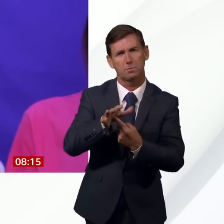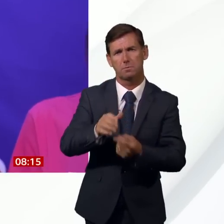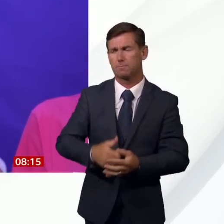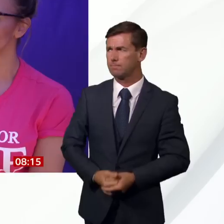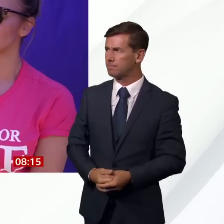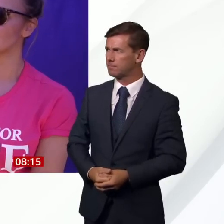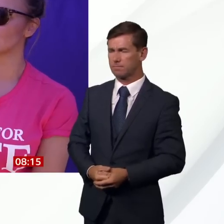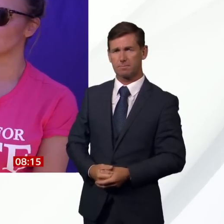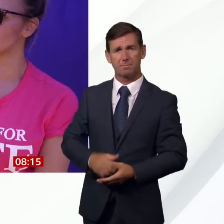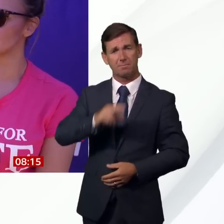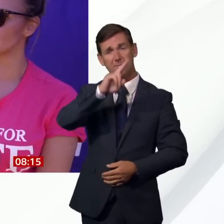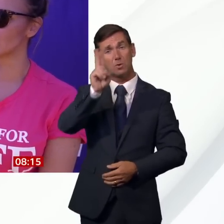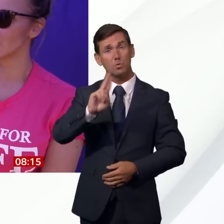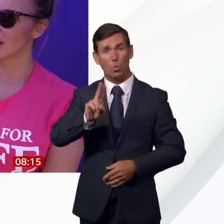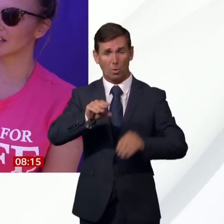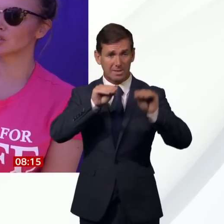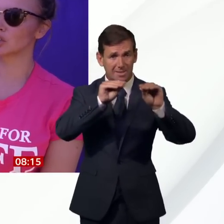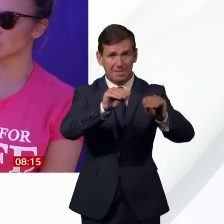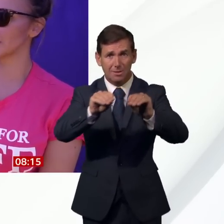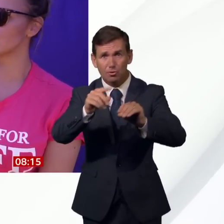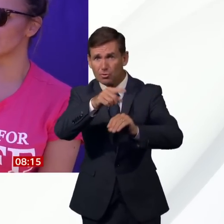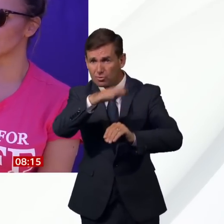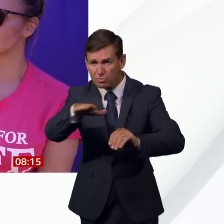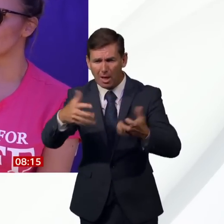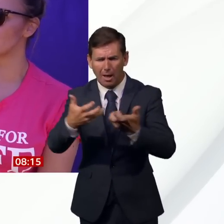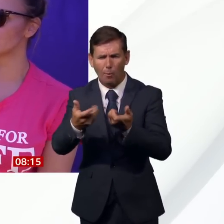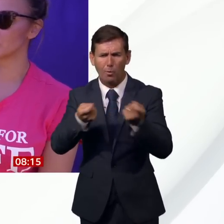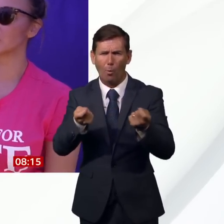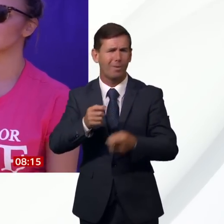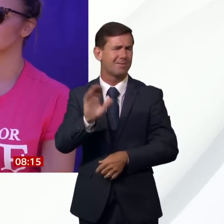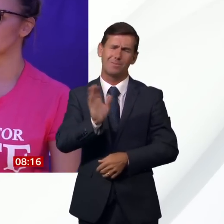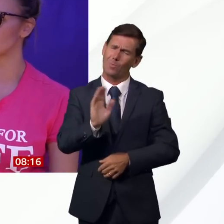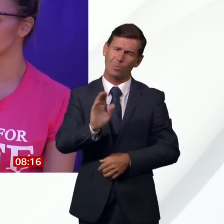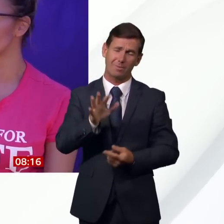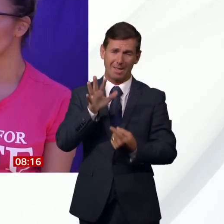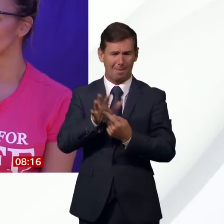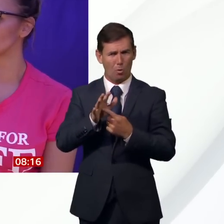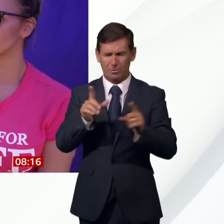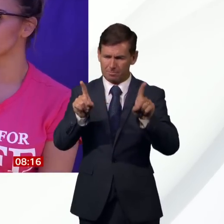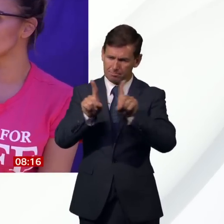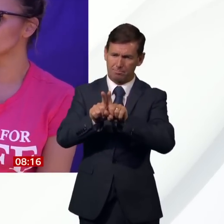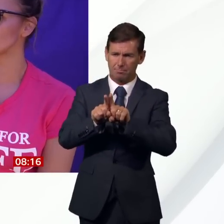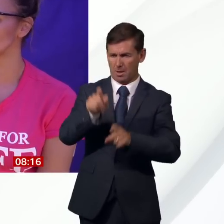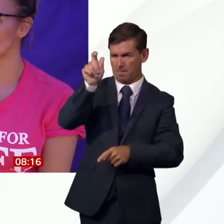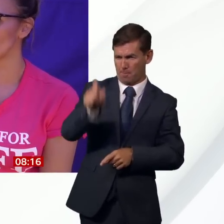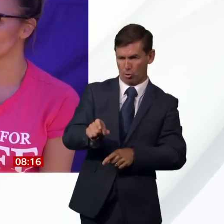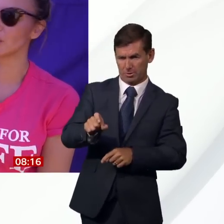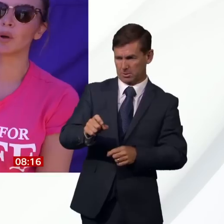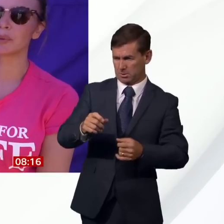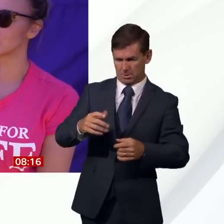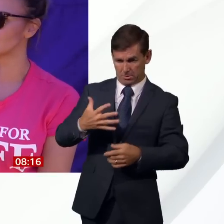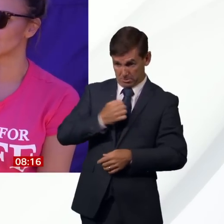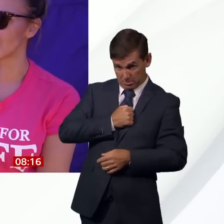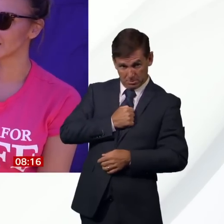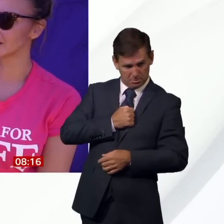lesson in school that's going to teach you what to do. It's just trying to be there in the moment. The person, you know, that's even going through it themselves doesn't know how